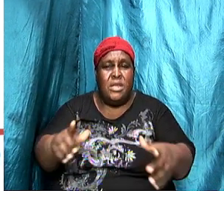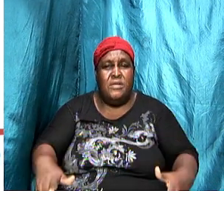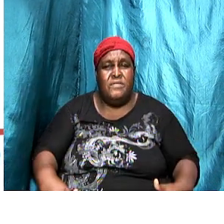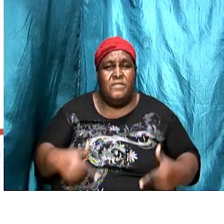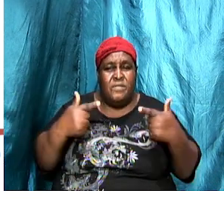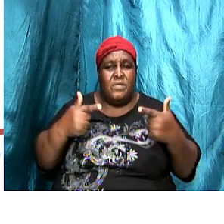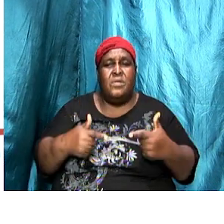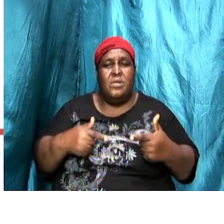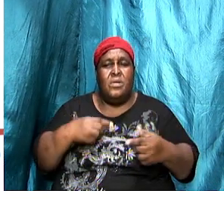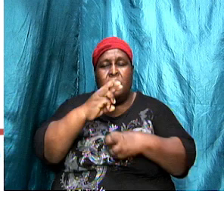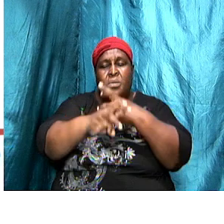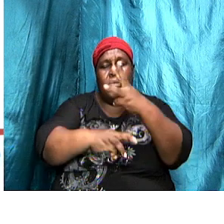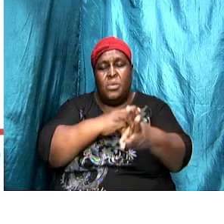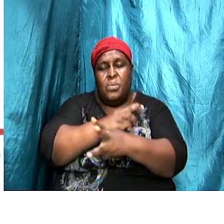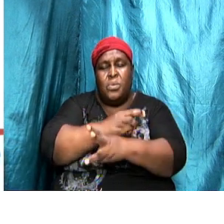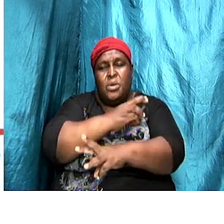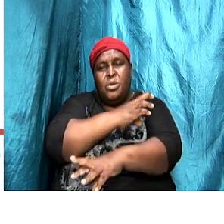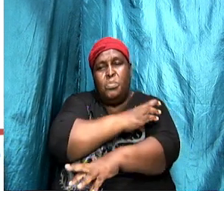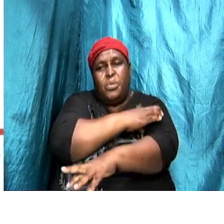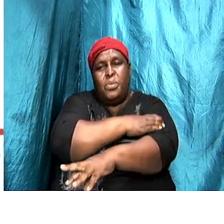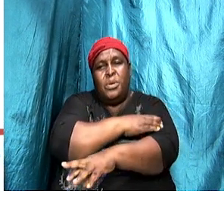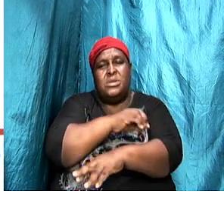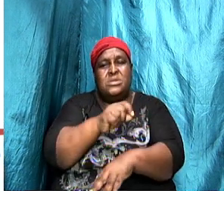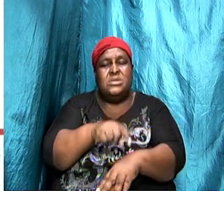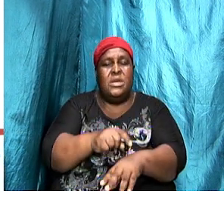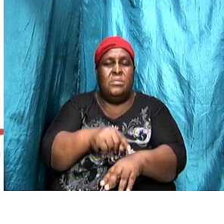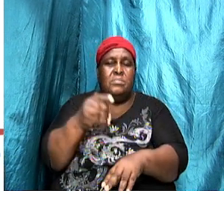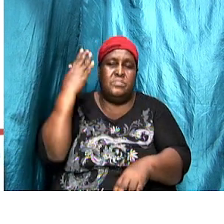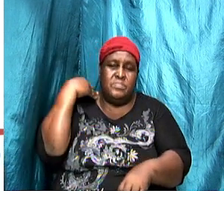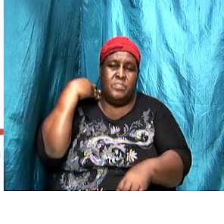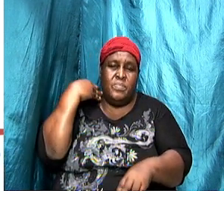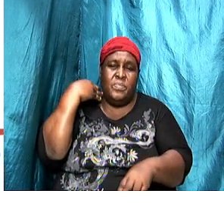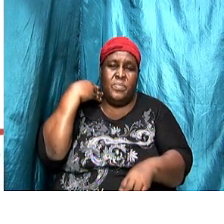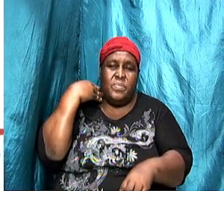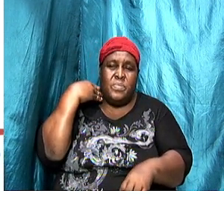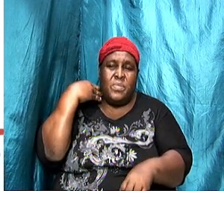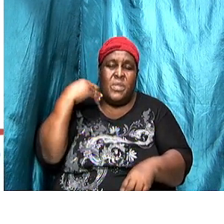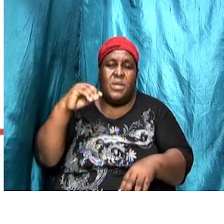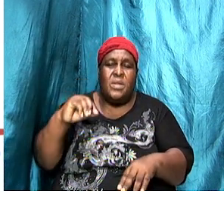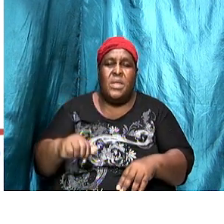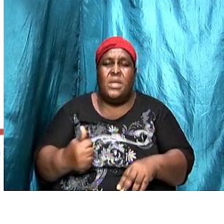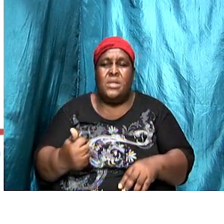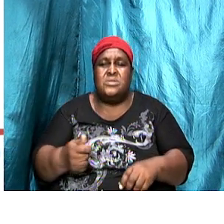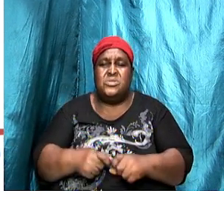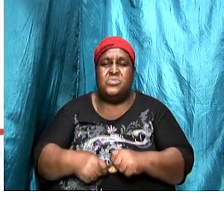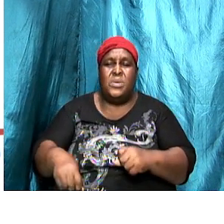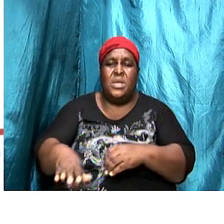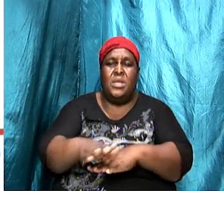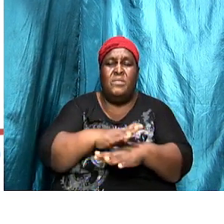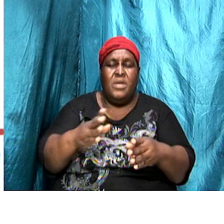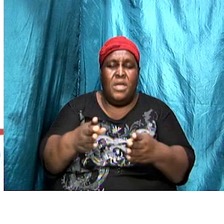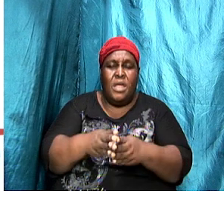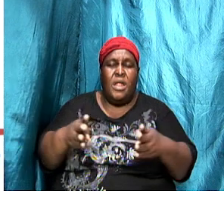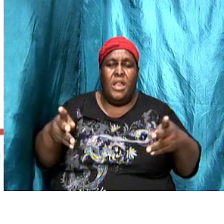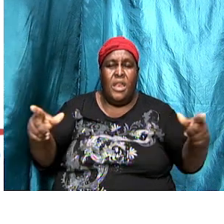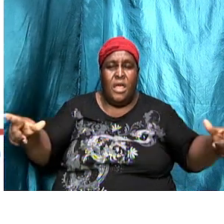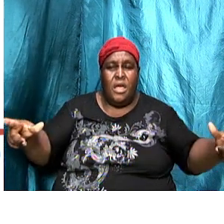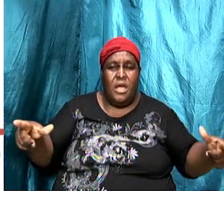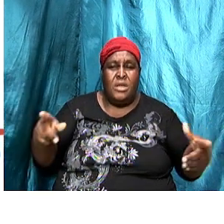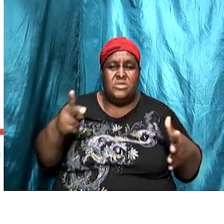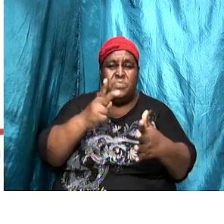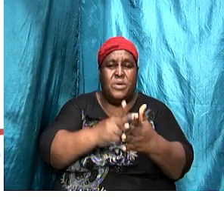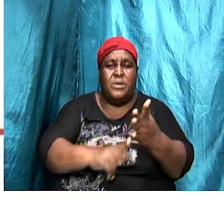world power at the time. And so they held sway over a large part of the